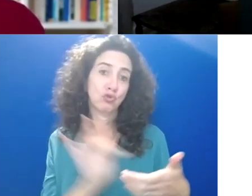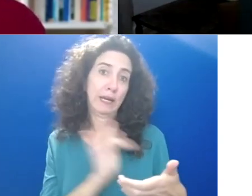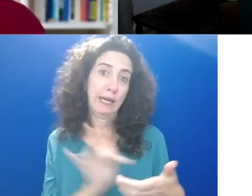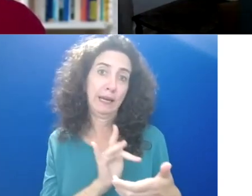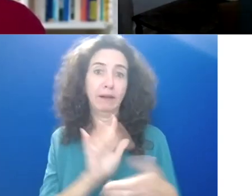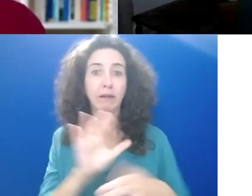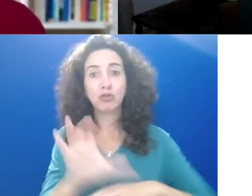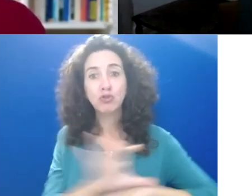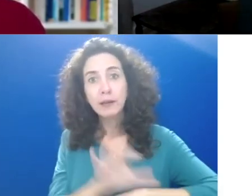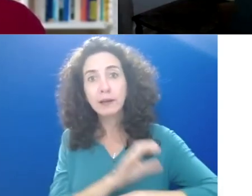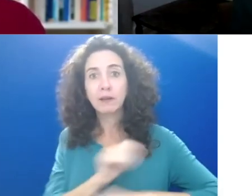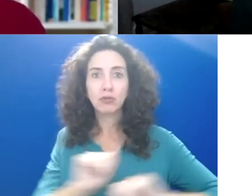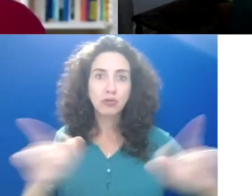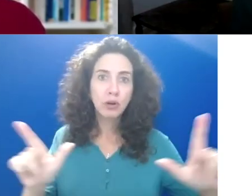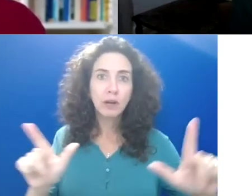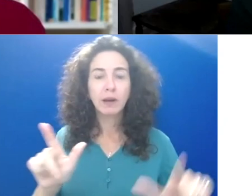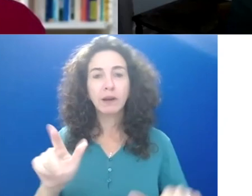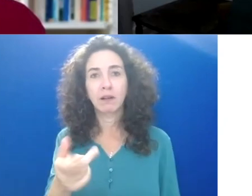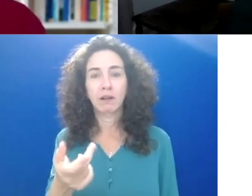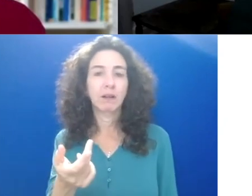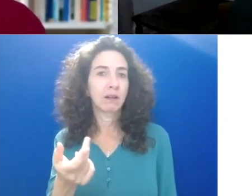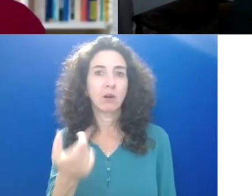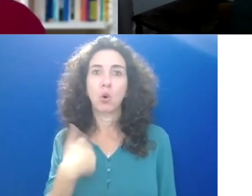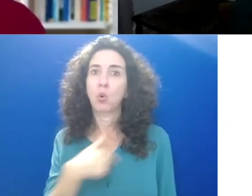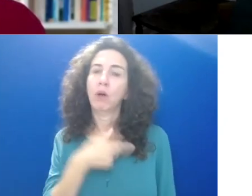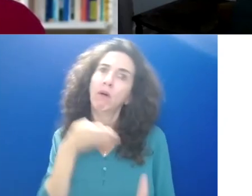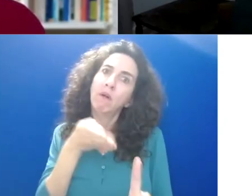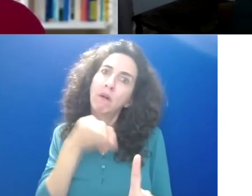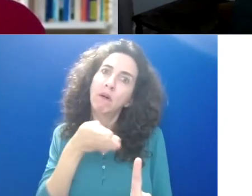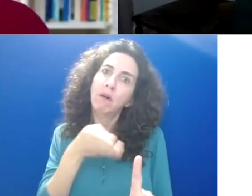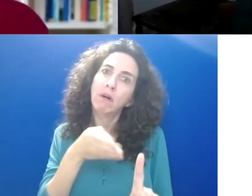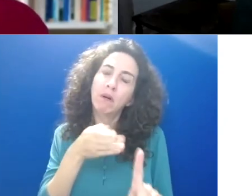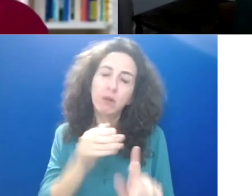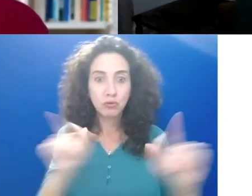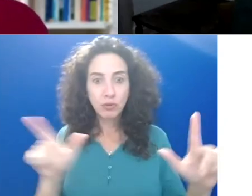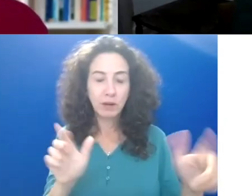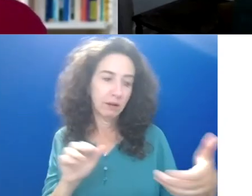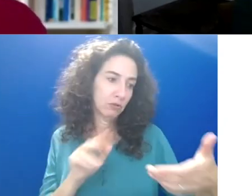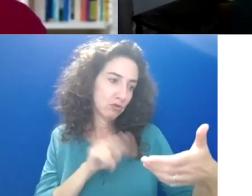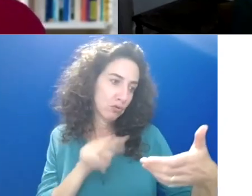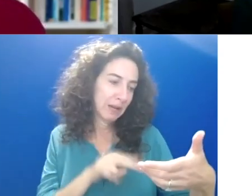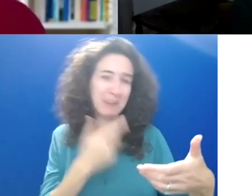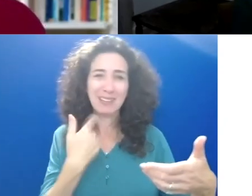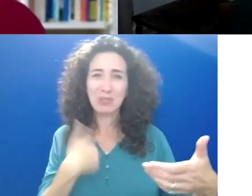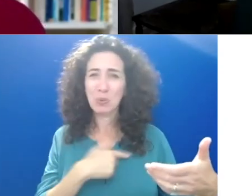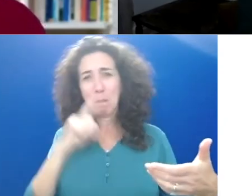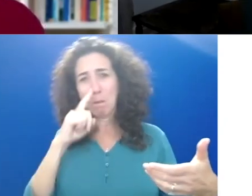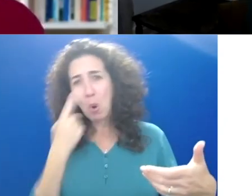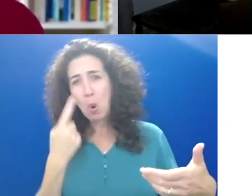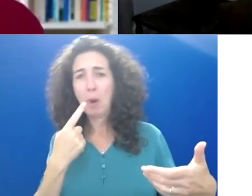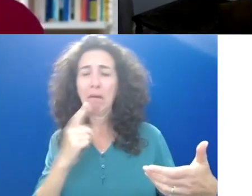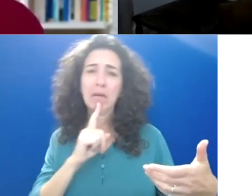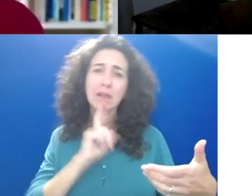turning to our screens so often for an emotional reason. We're bored, or we're anxious, or we're lonely. And we fail to recognize that often